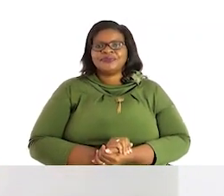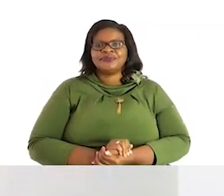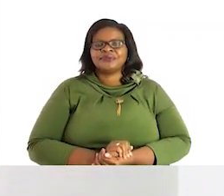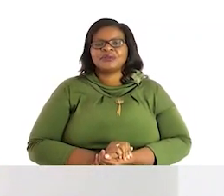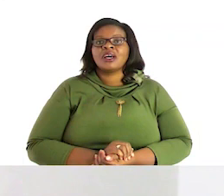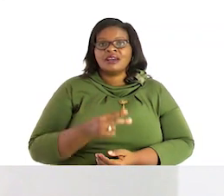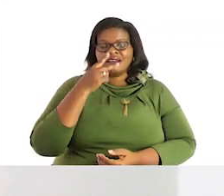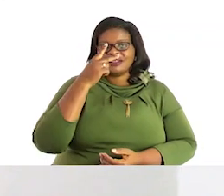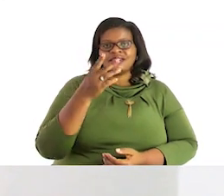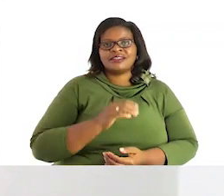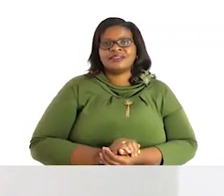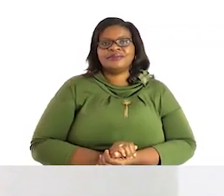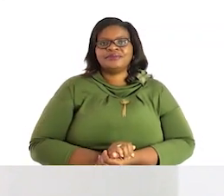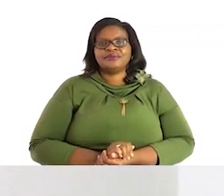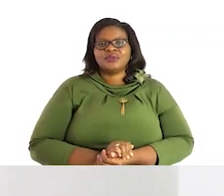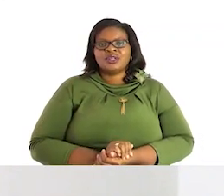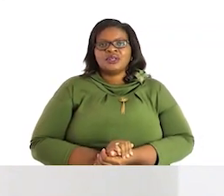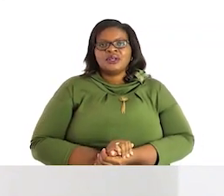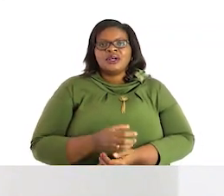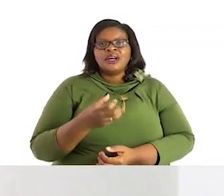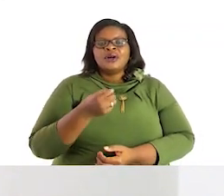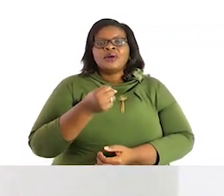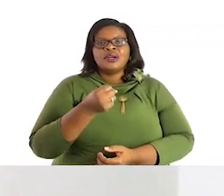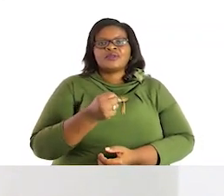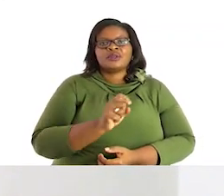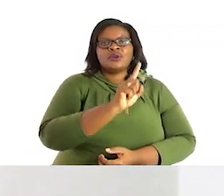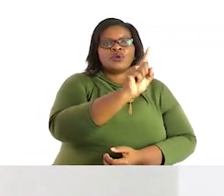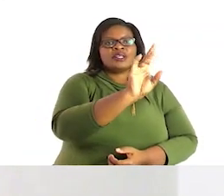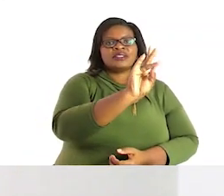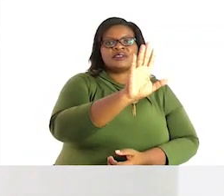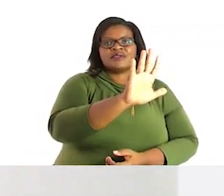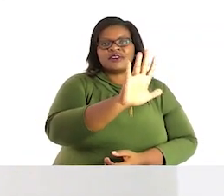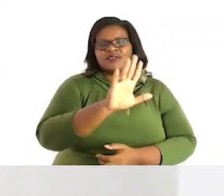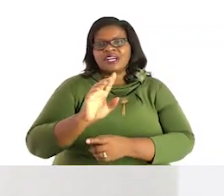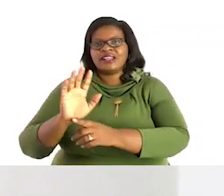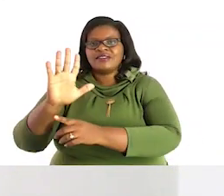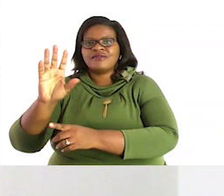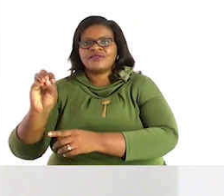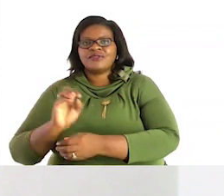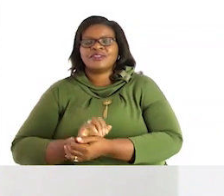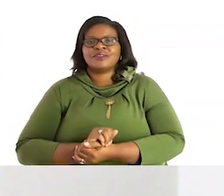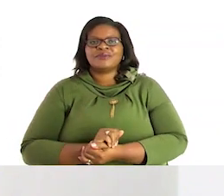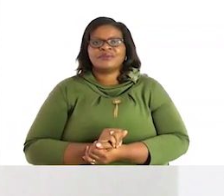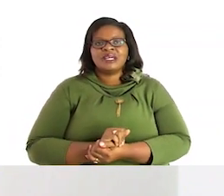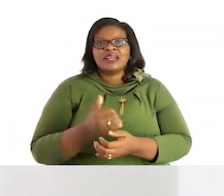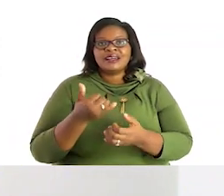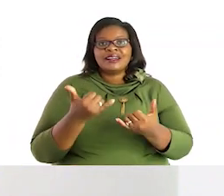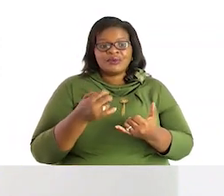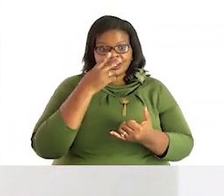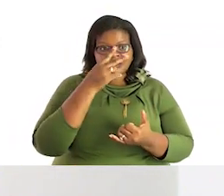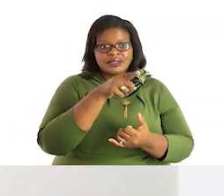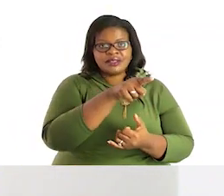Just look at the way which she did here we are having 175 and we are having 50 we are starting with a bigger number here